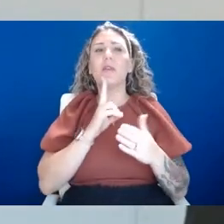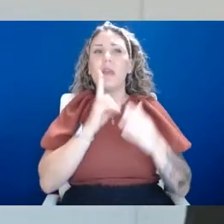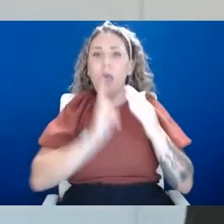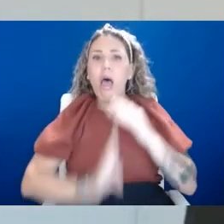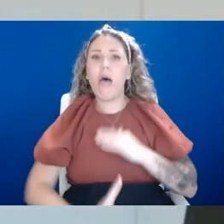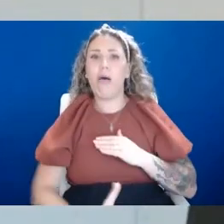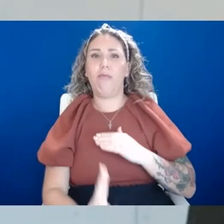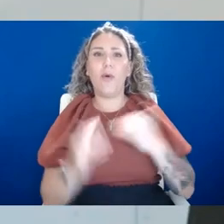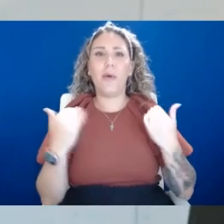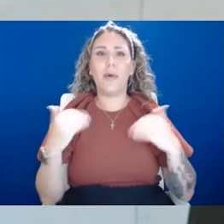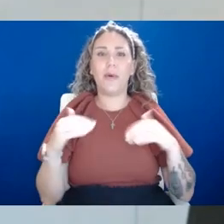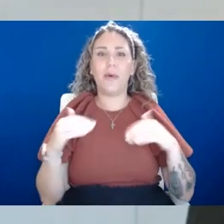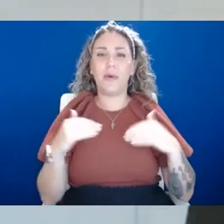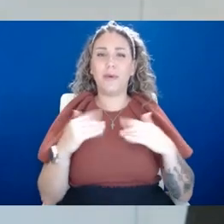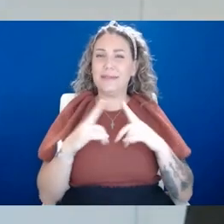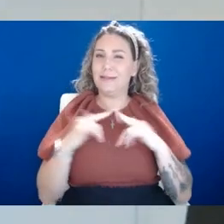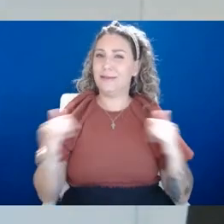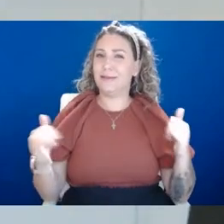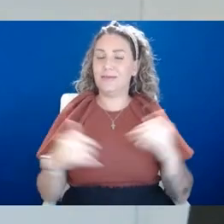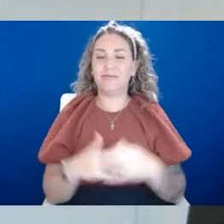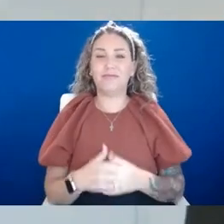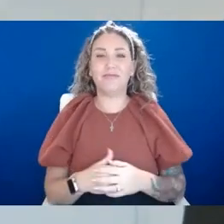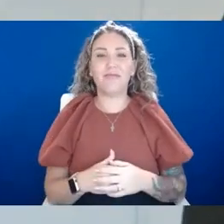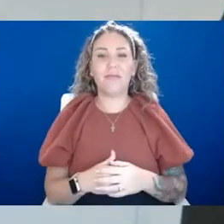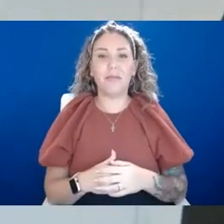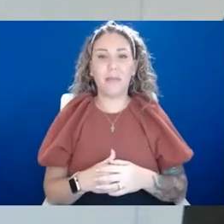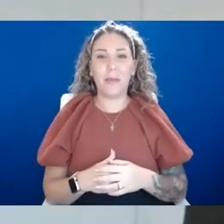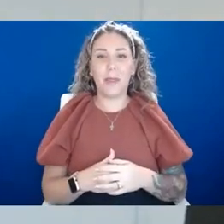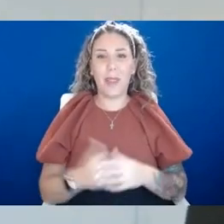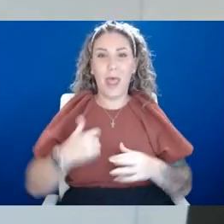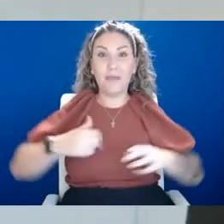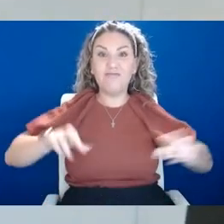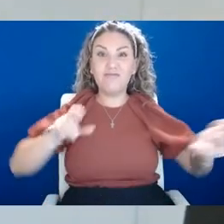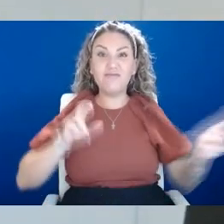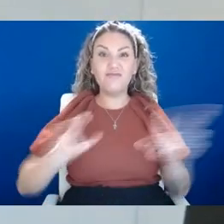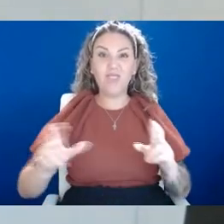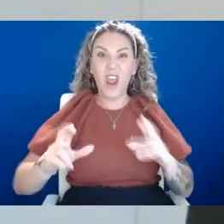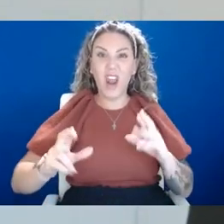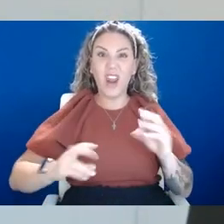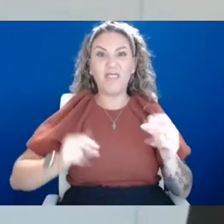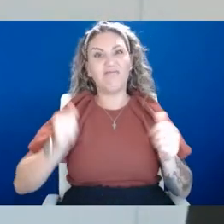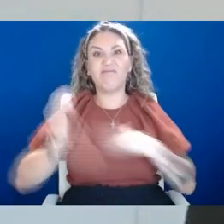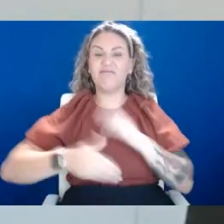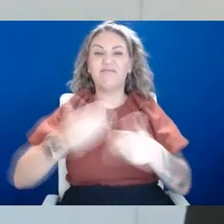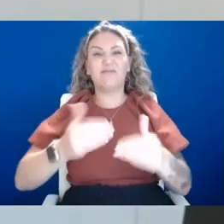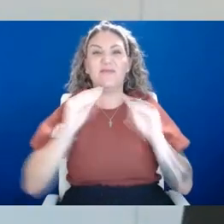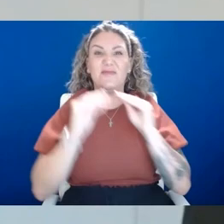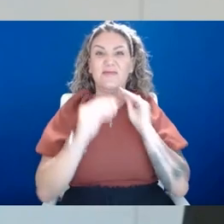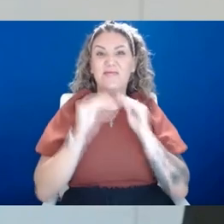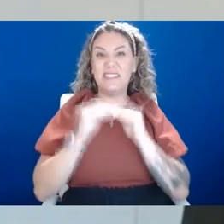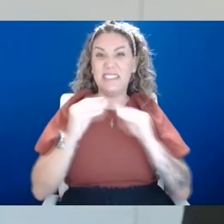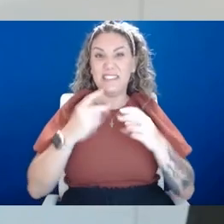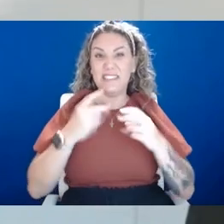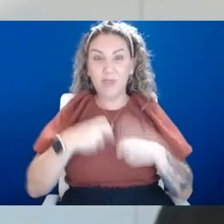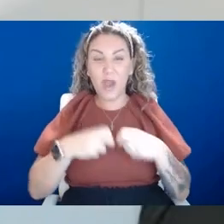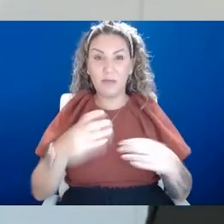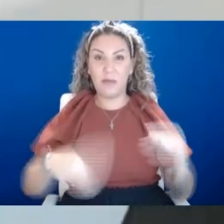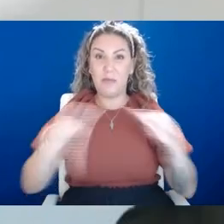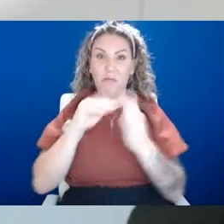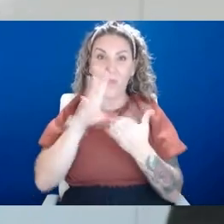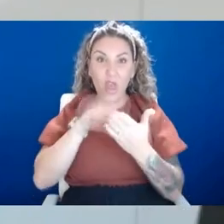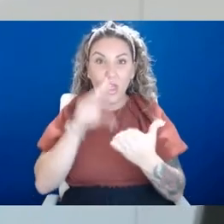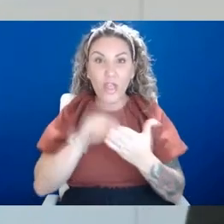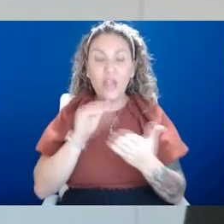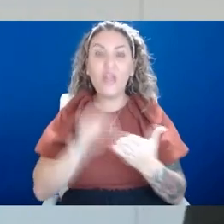because I came in with a blazing heart saying that I'm going to fix this problem. But then the more that I learned about the system around